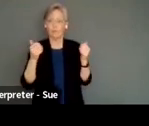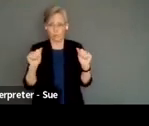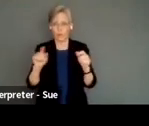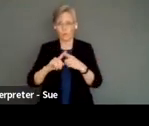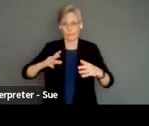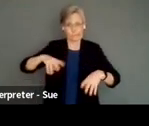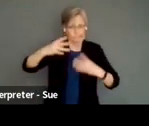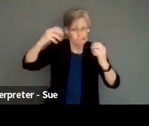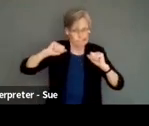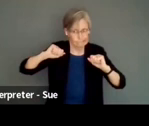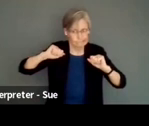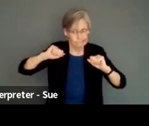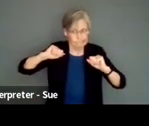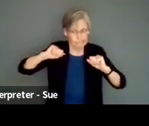slides.